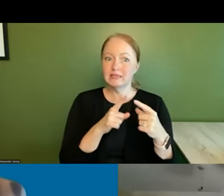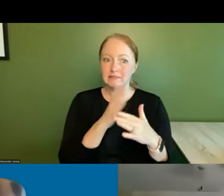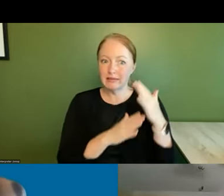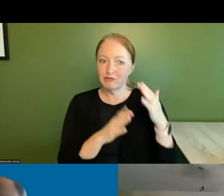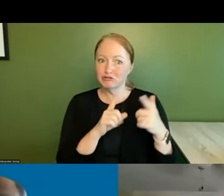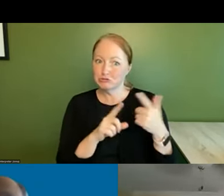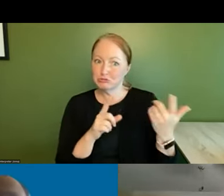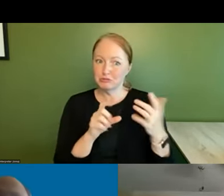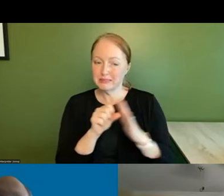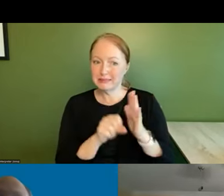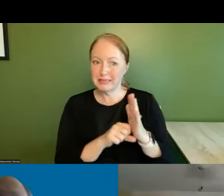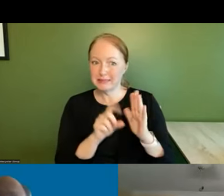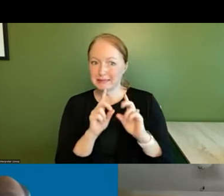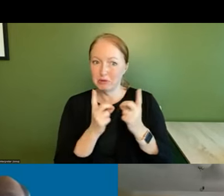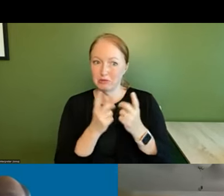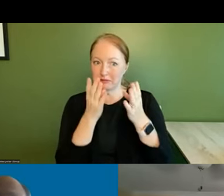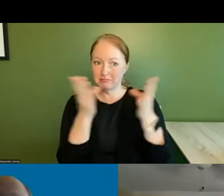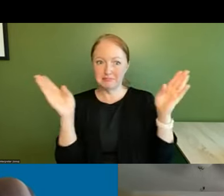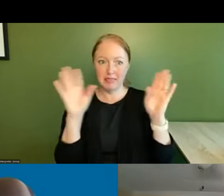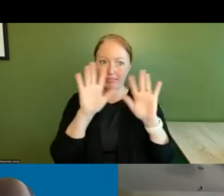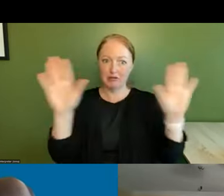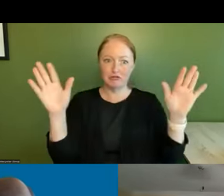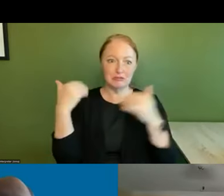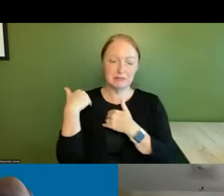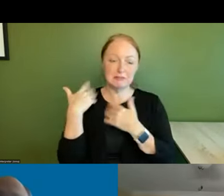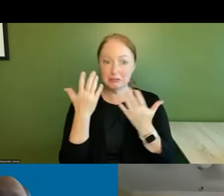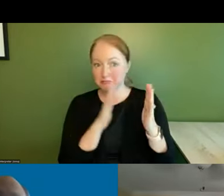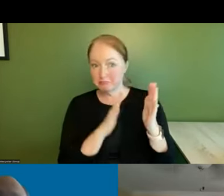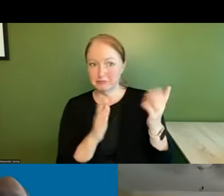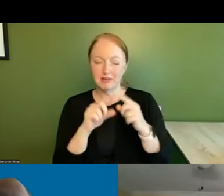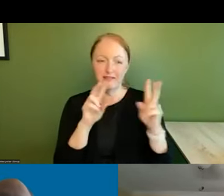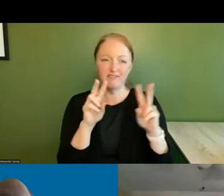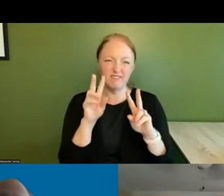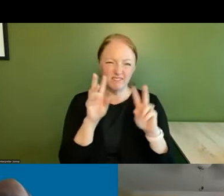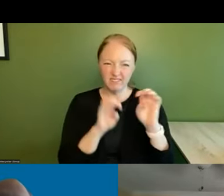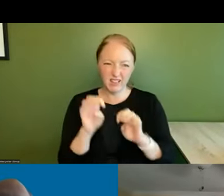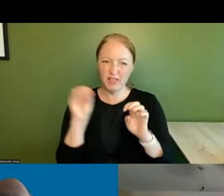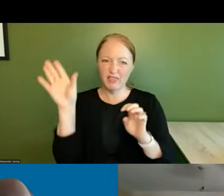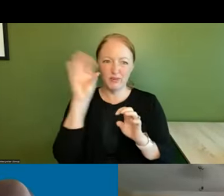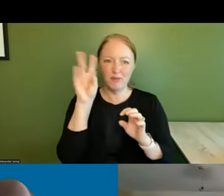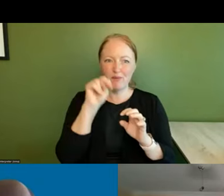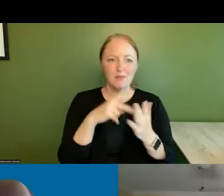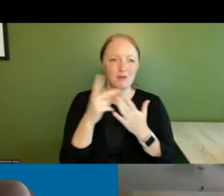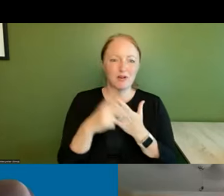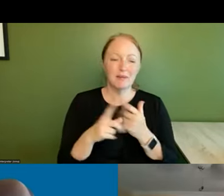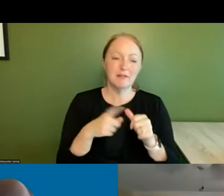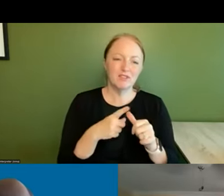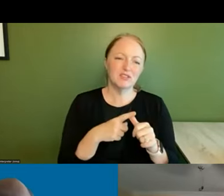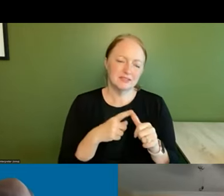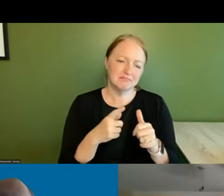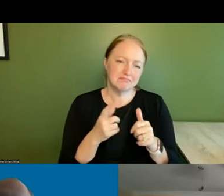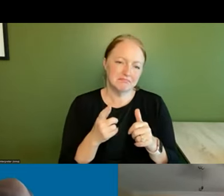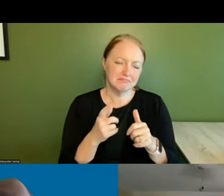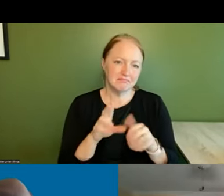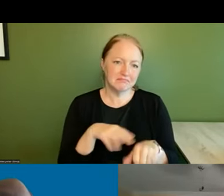state departments because we know that's up to their responsibility to evaluate their own programs first and foremost